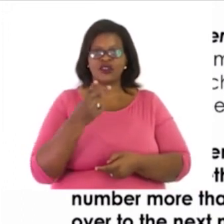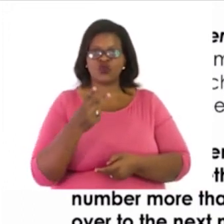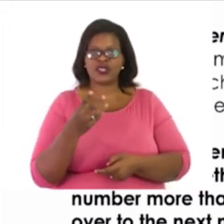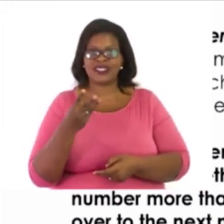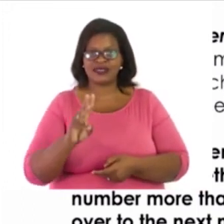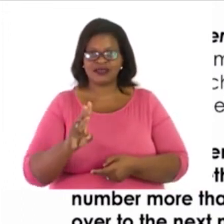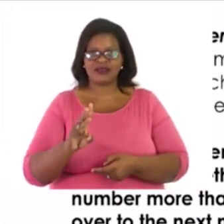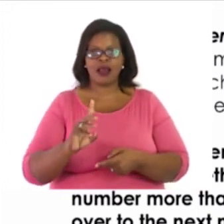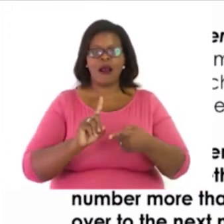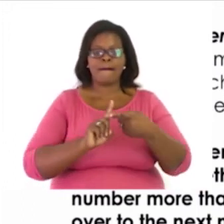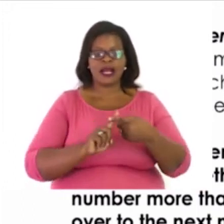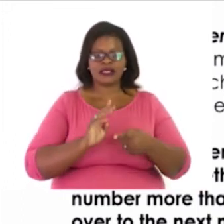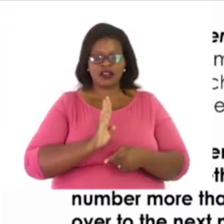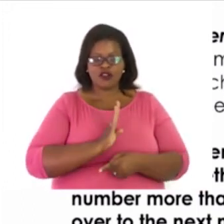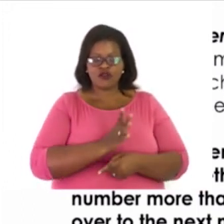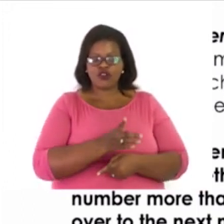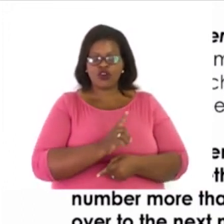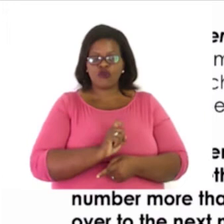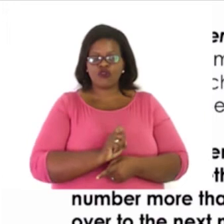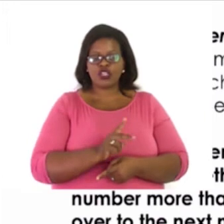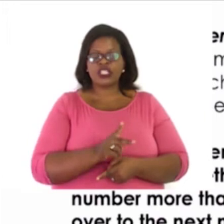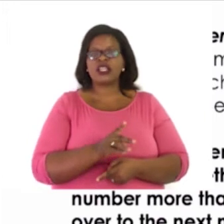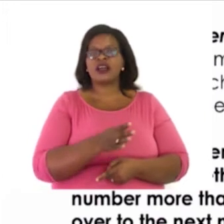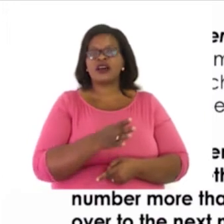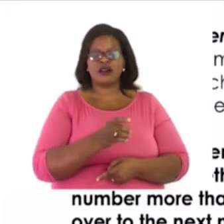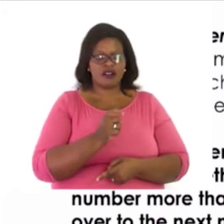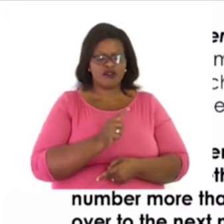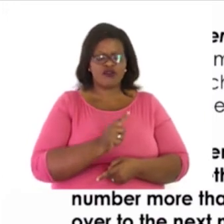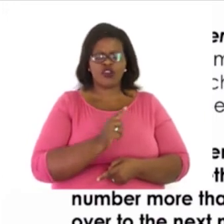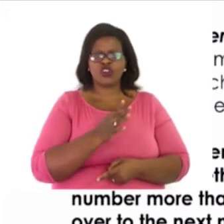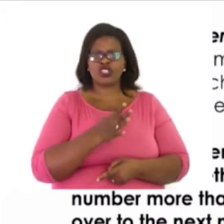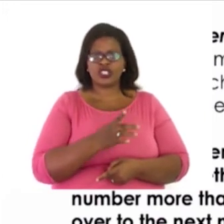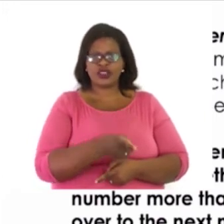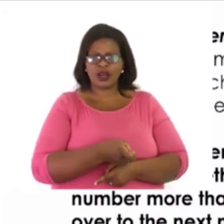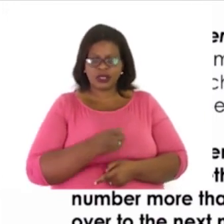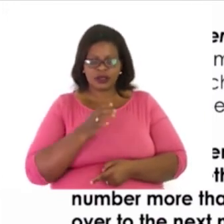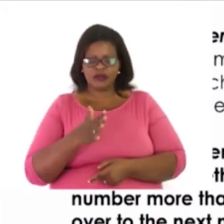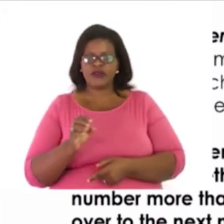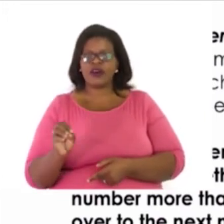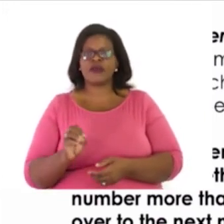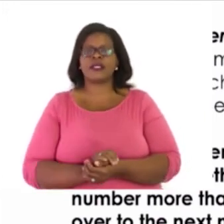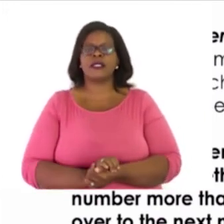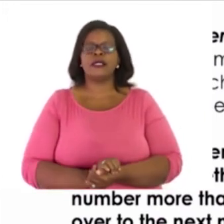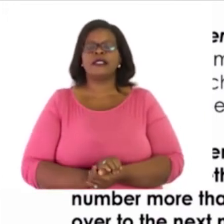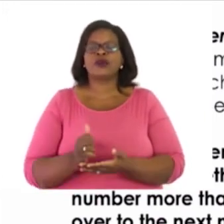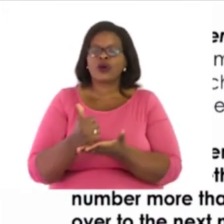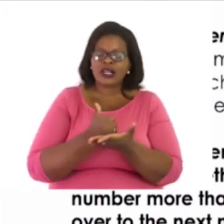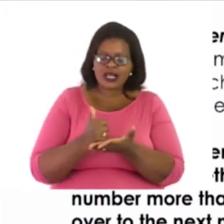fourteen thousand five hundred. We make sure our numbers are neatly written underneath each other.